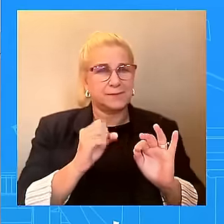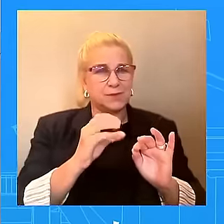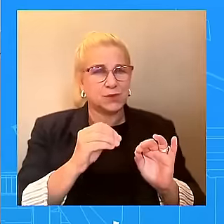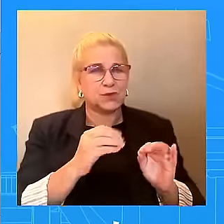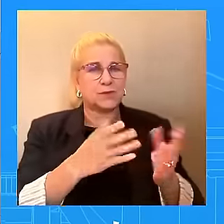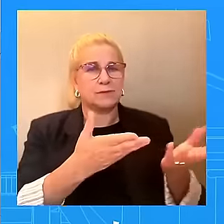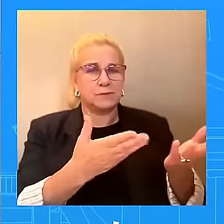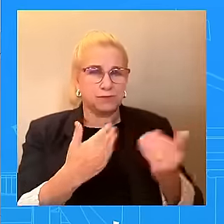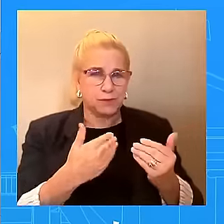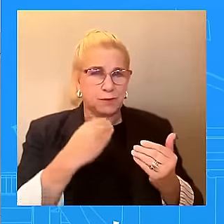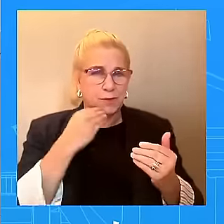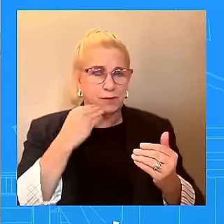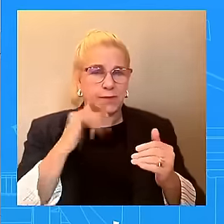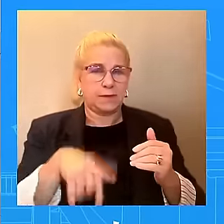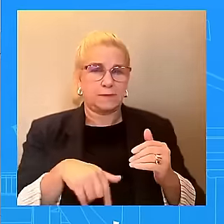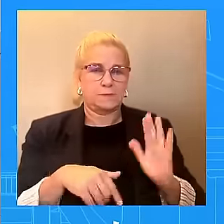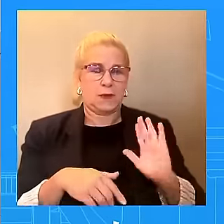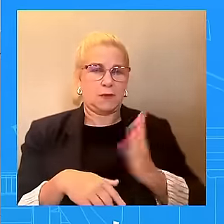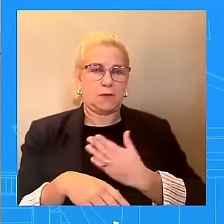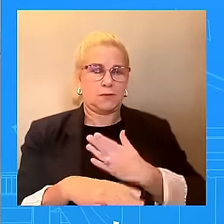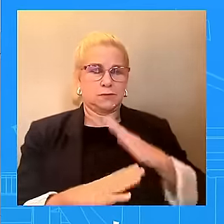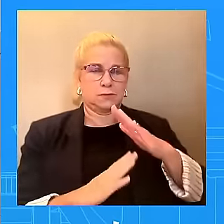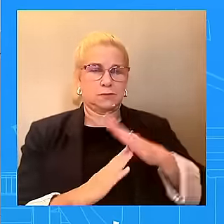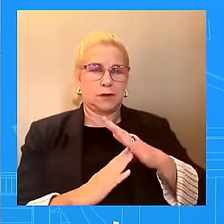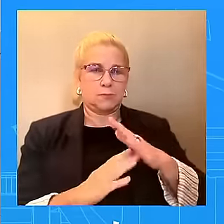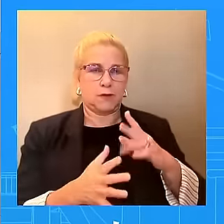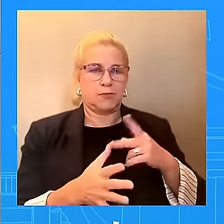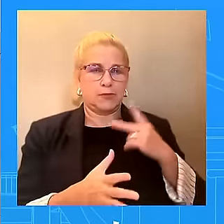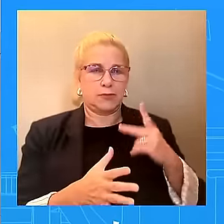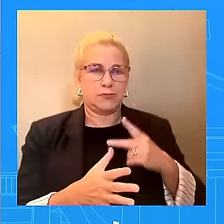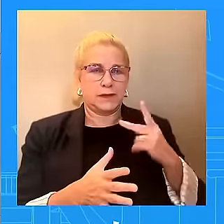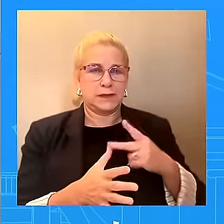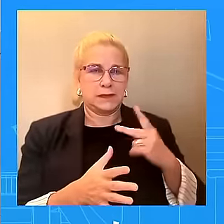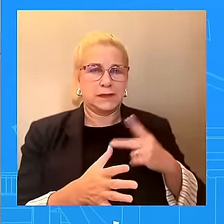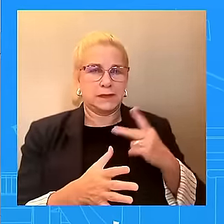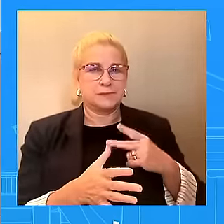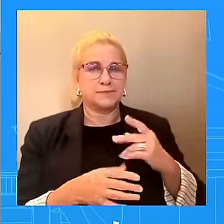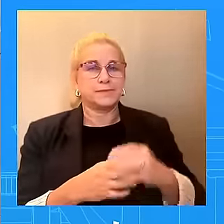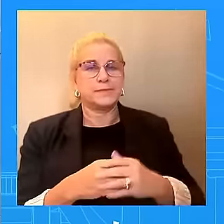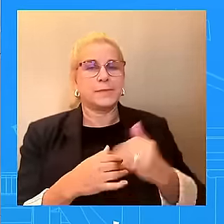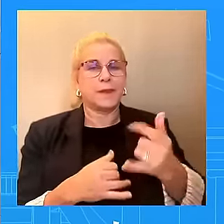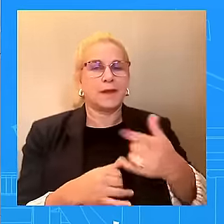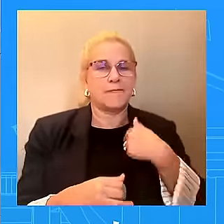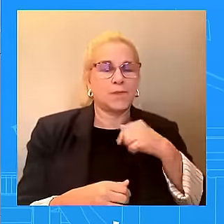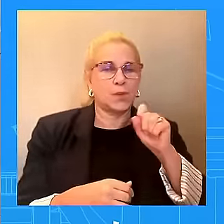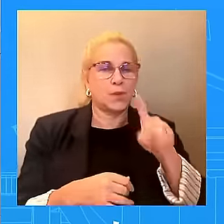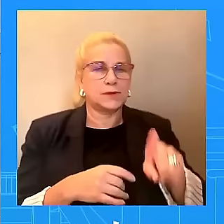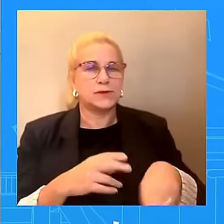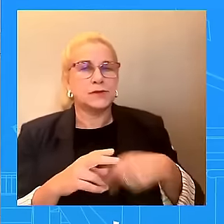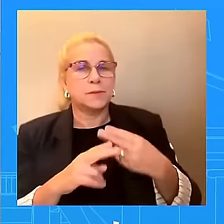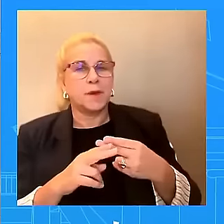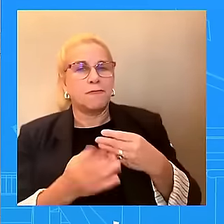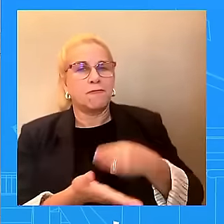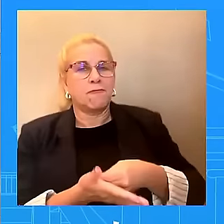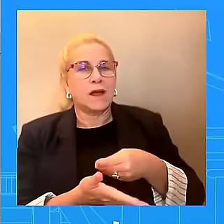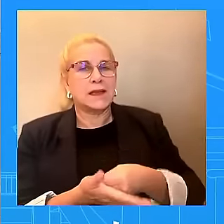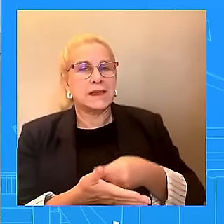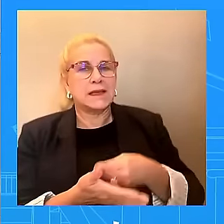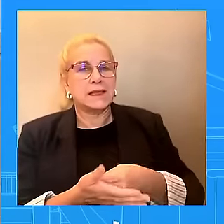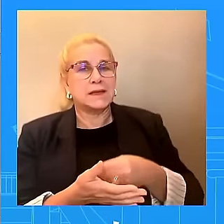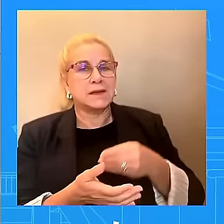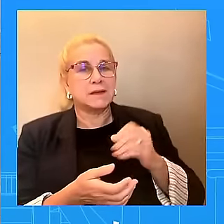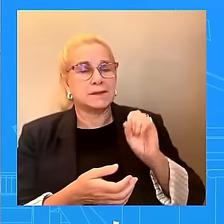issue of funding, the administration has money to send to Lebanon without Congress coming back.